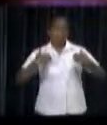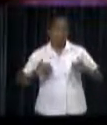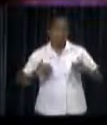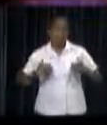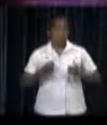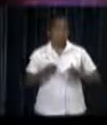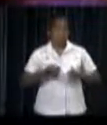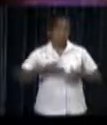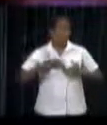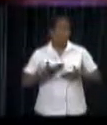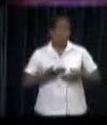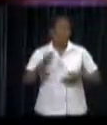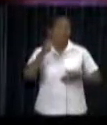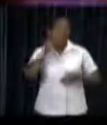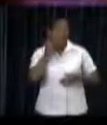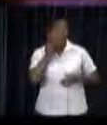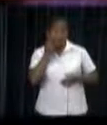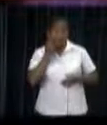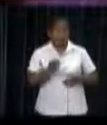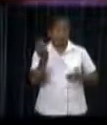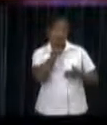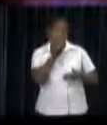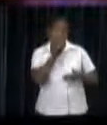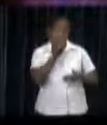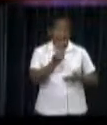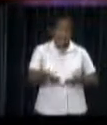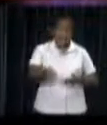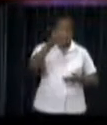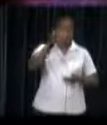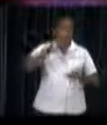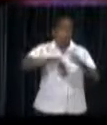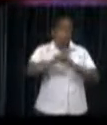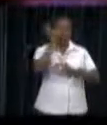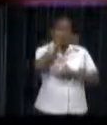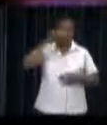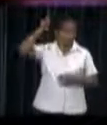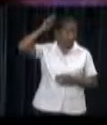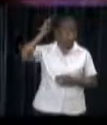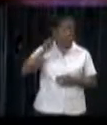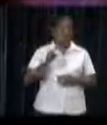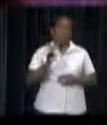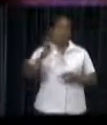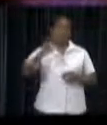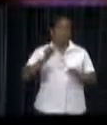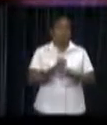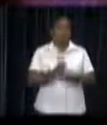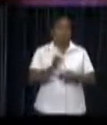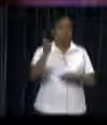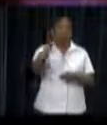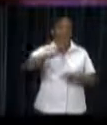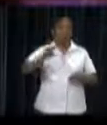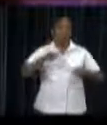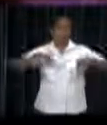This will give socially disadvantaged children the chance to study at a higher education institution in